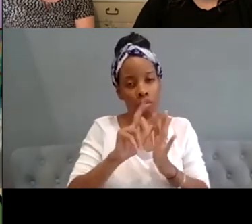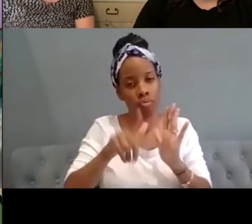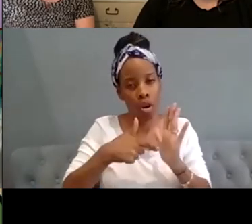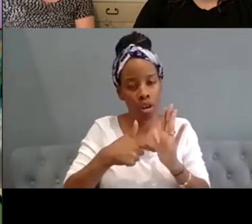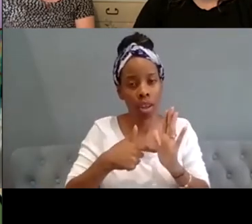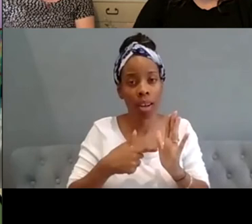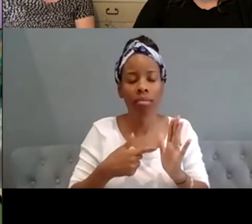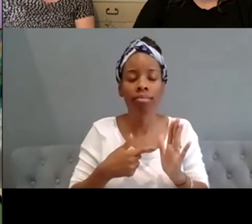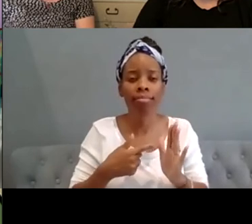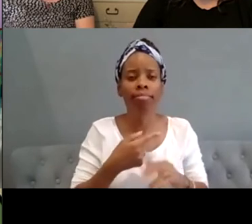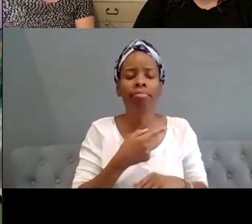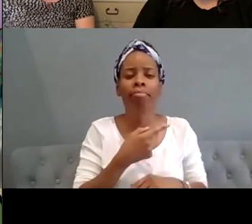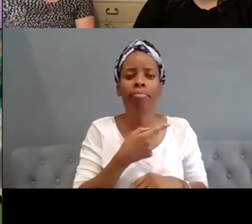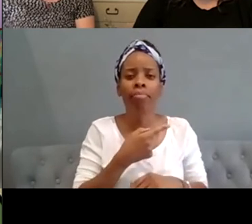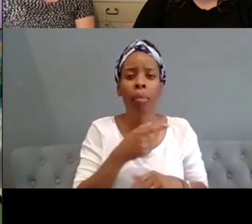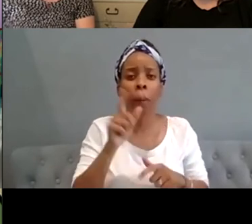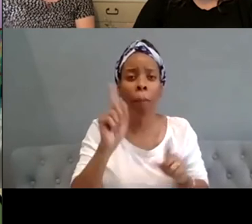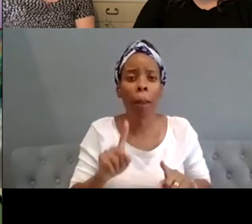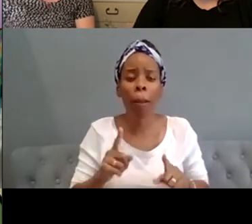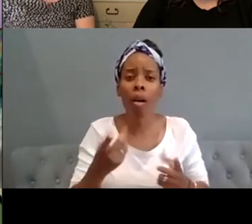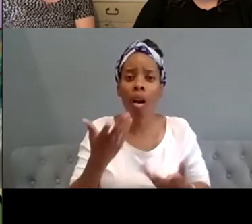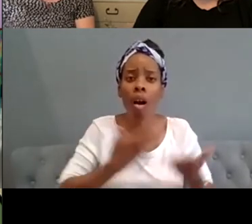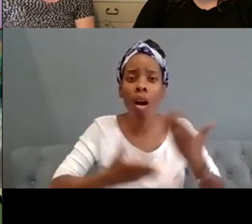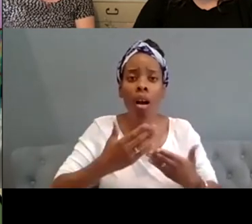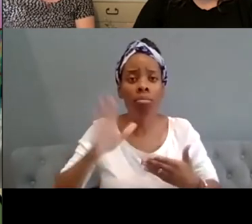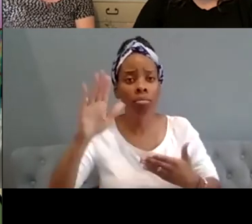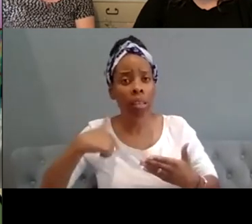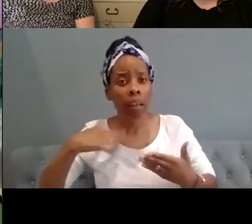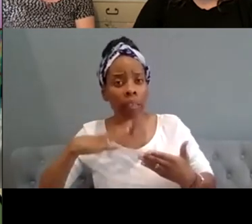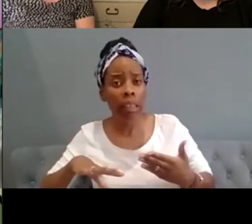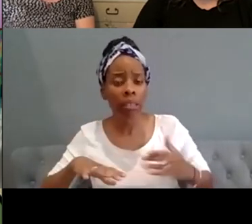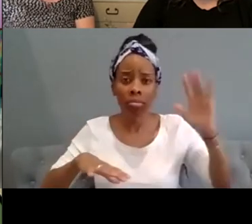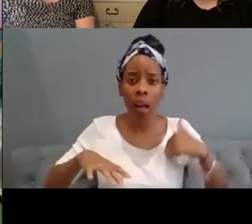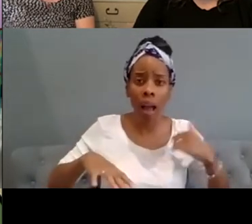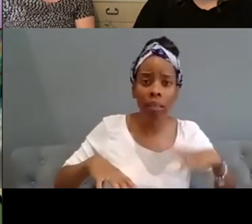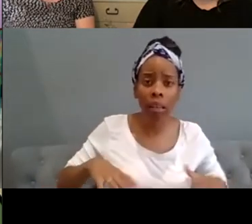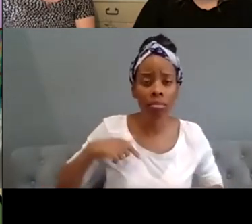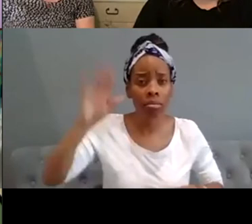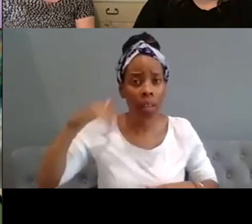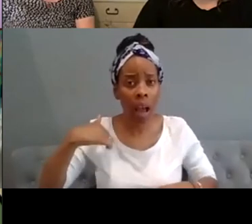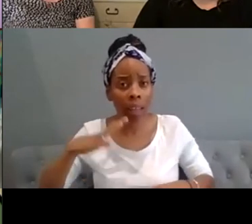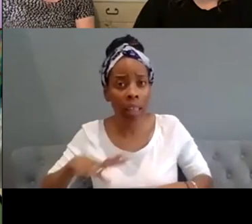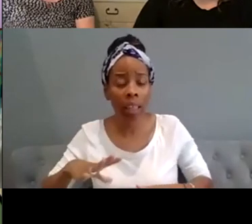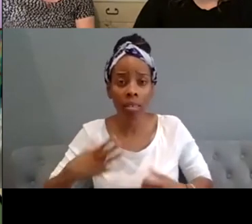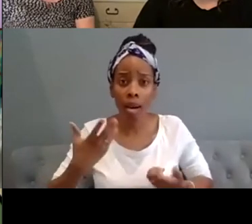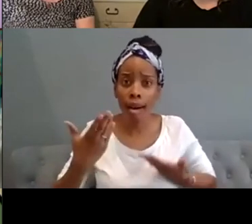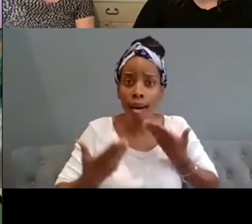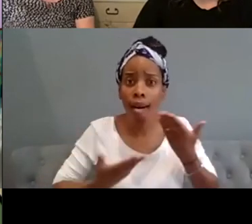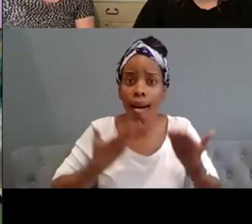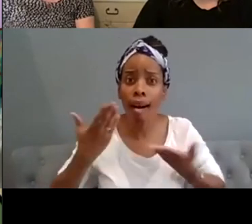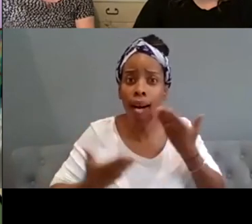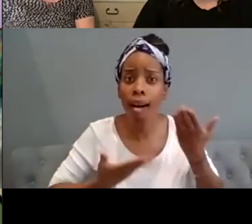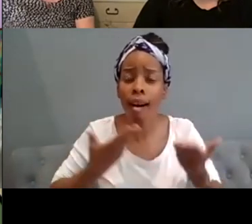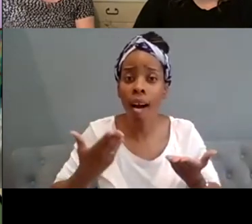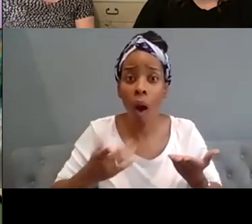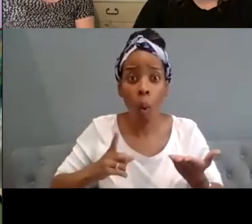talking about their needs in completely different ways because there was permission to do so and i think that's the thing as well i